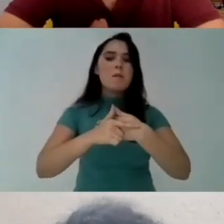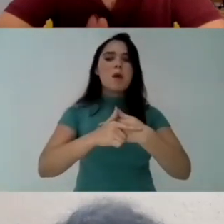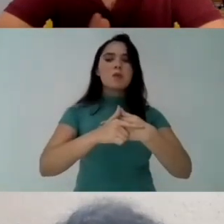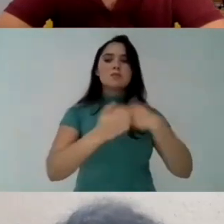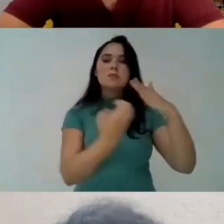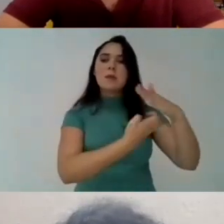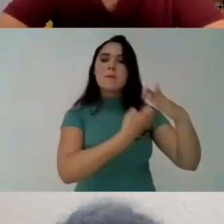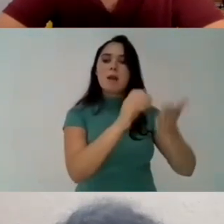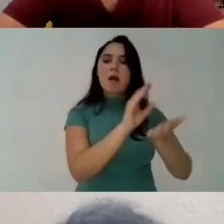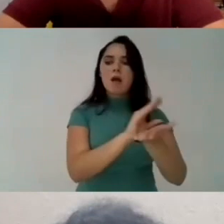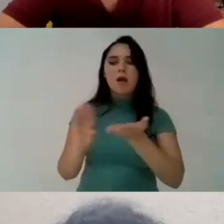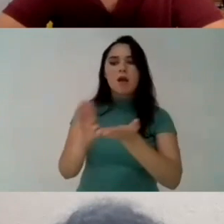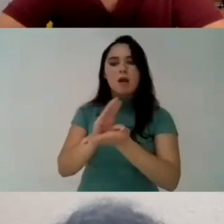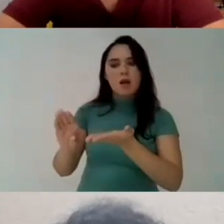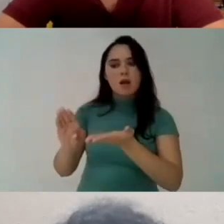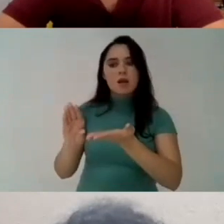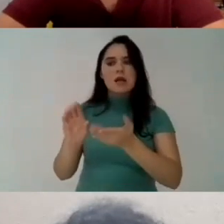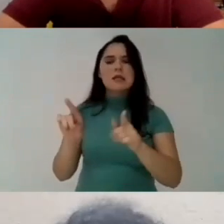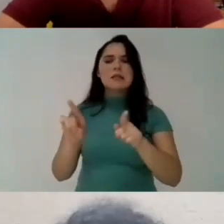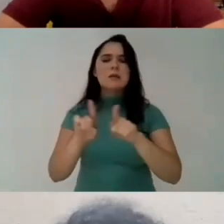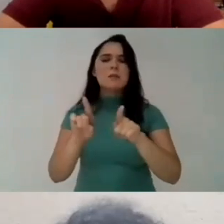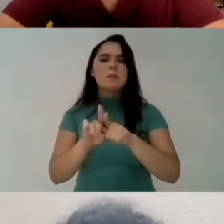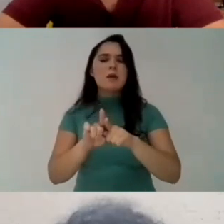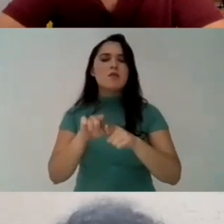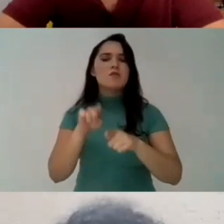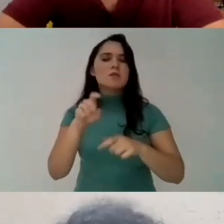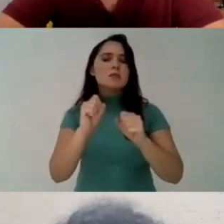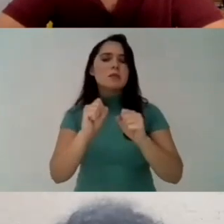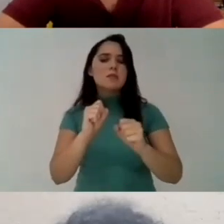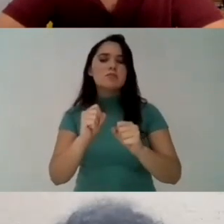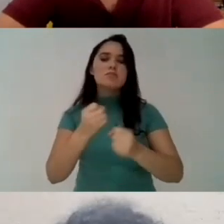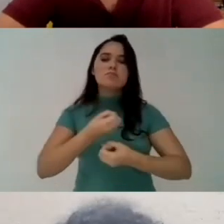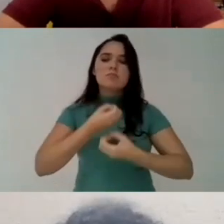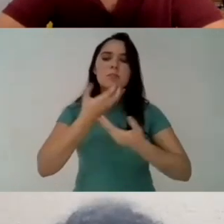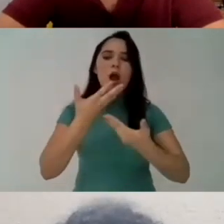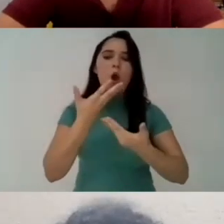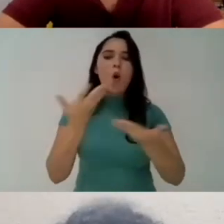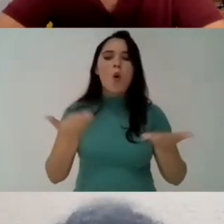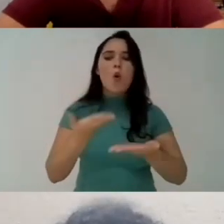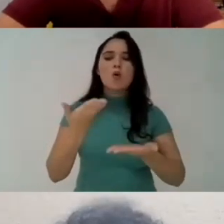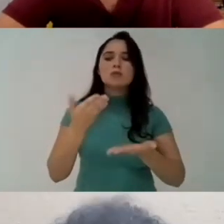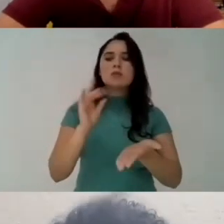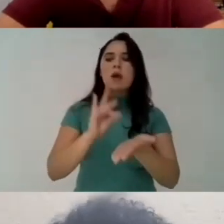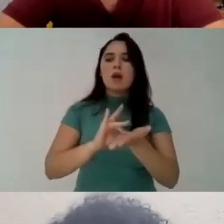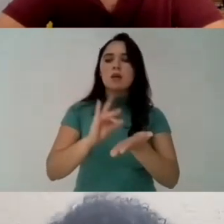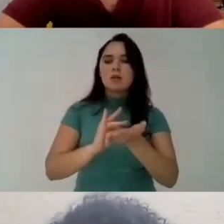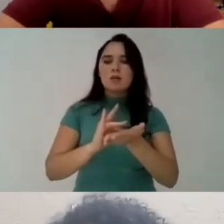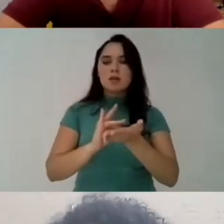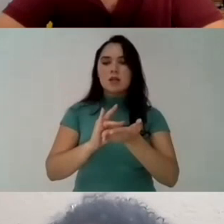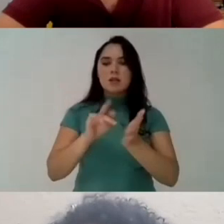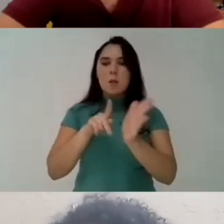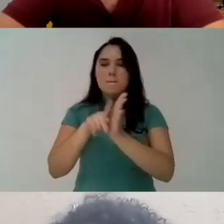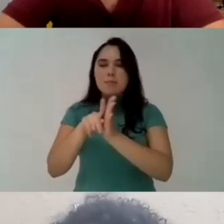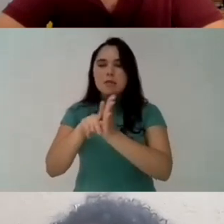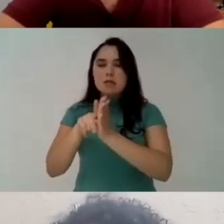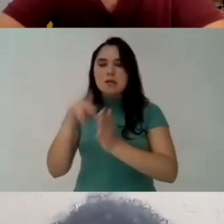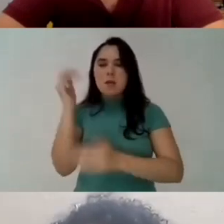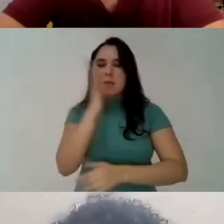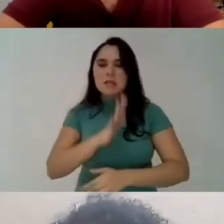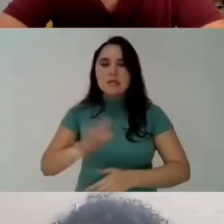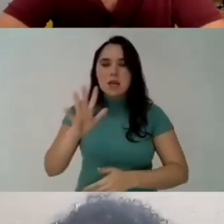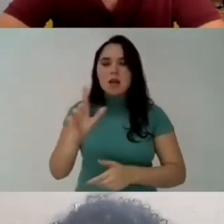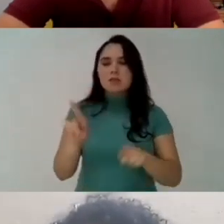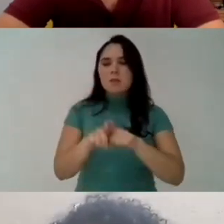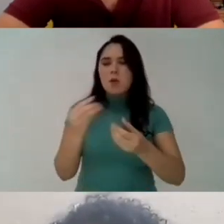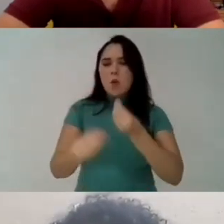straightway I would like you to comment on how these cuts in budgets in education